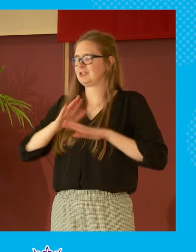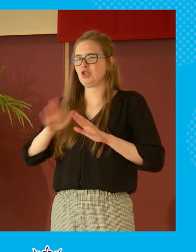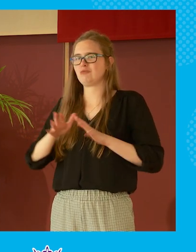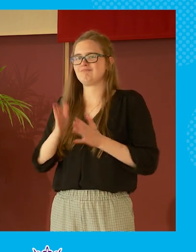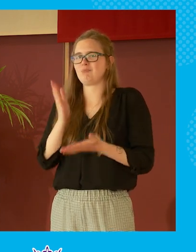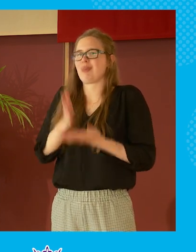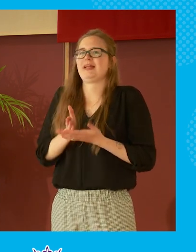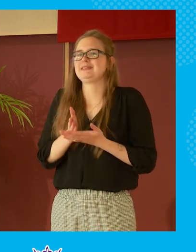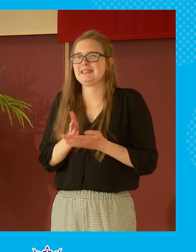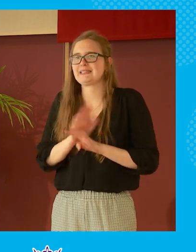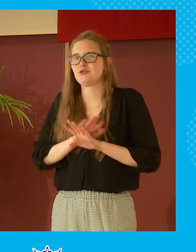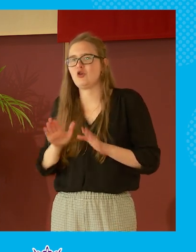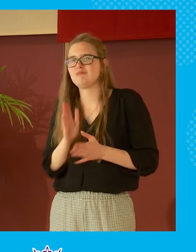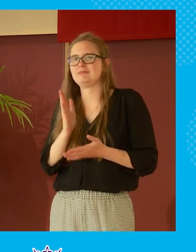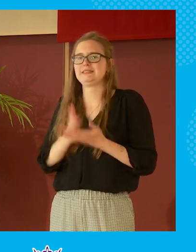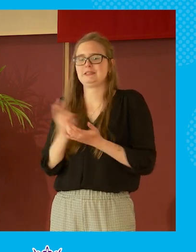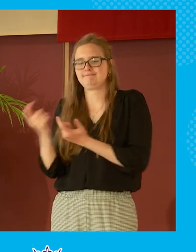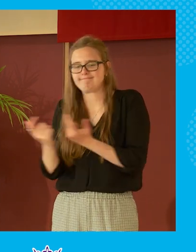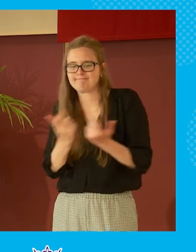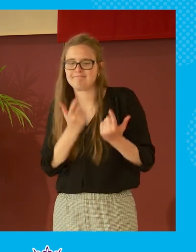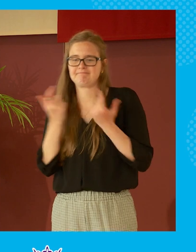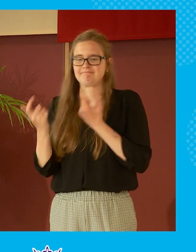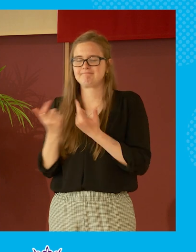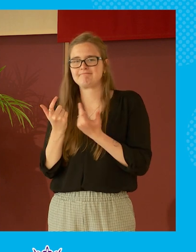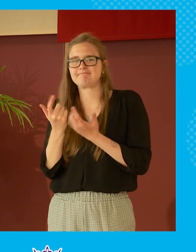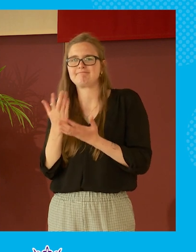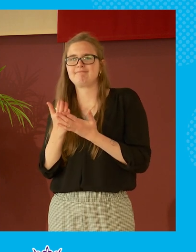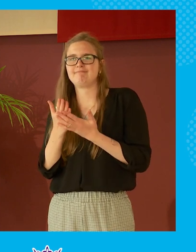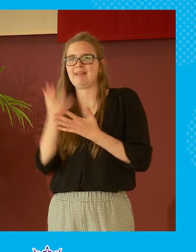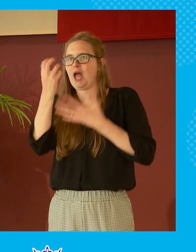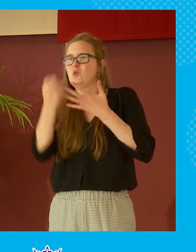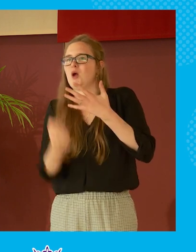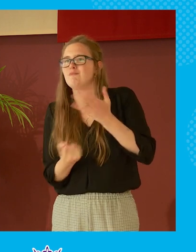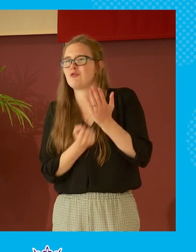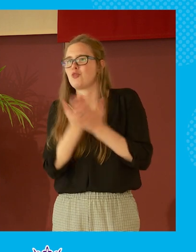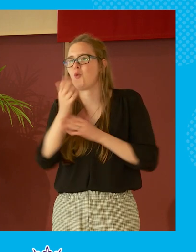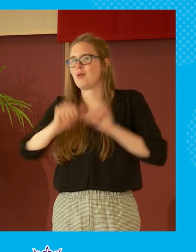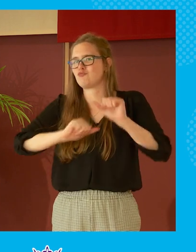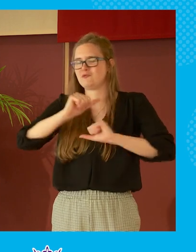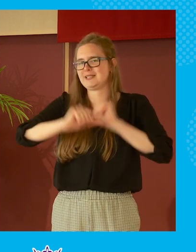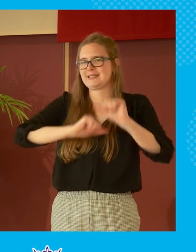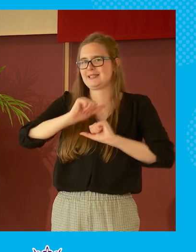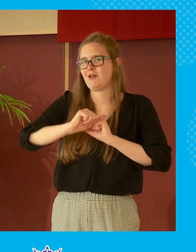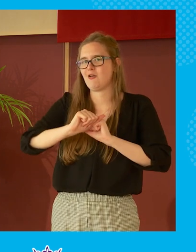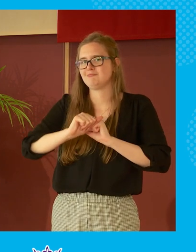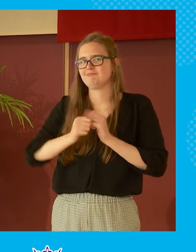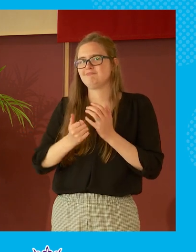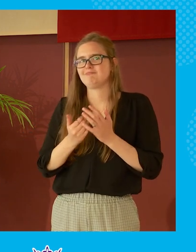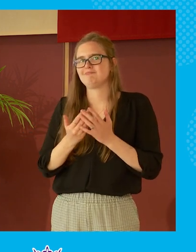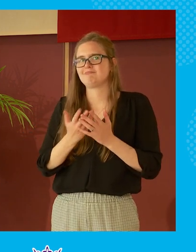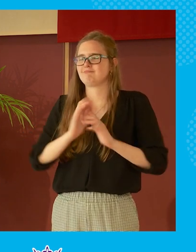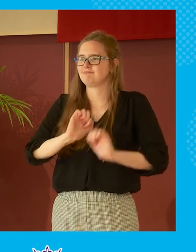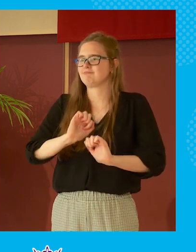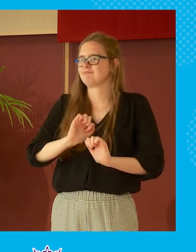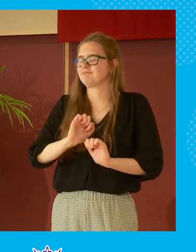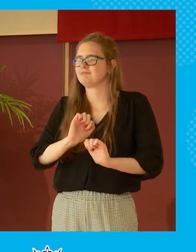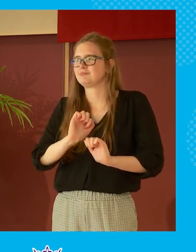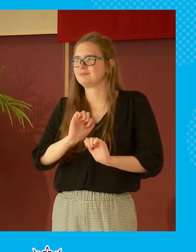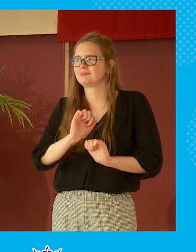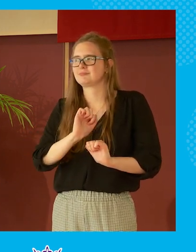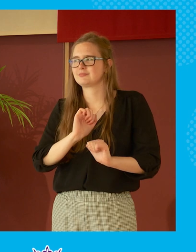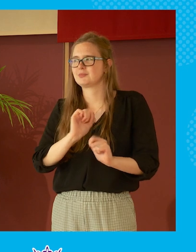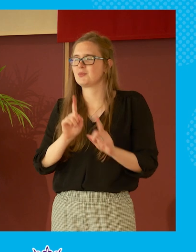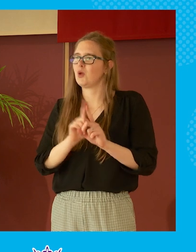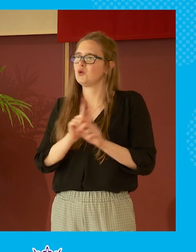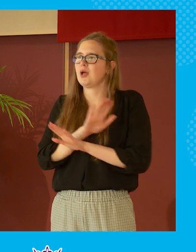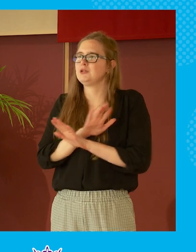they're not authentically seeking uh an outcome from the process that the outcome that the process is designed to deliver and